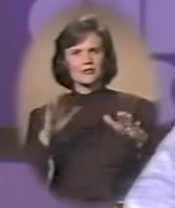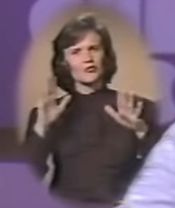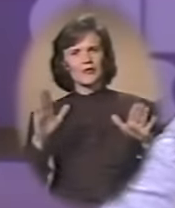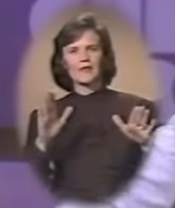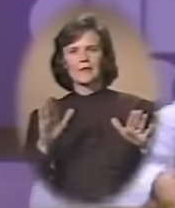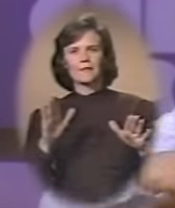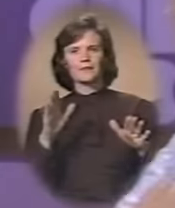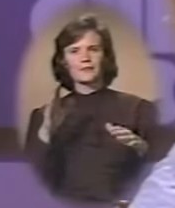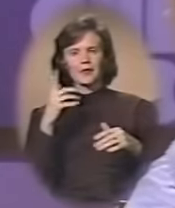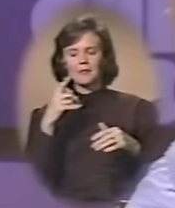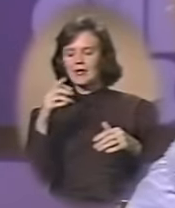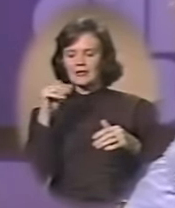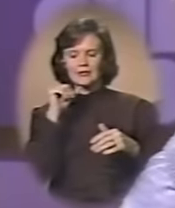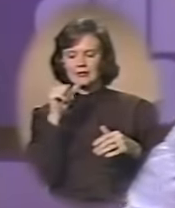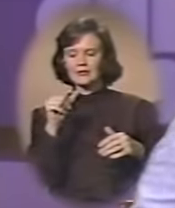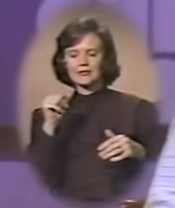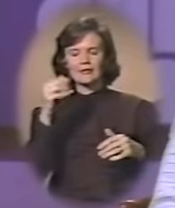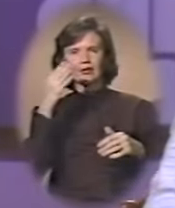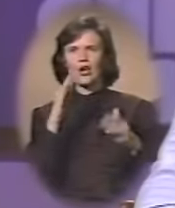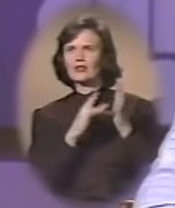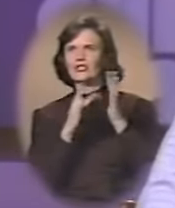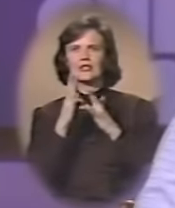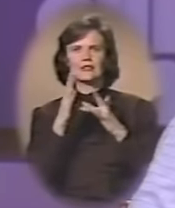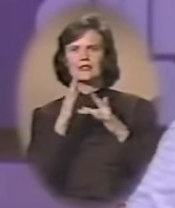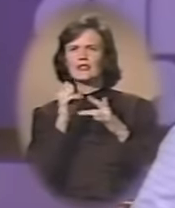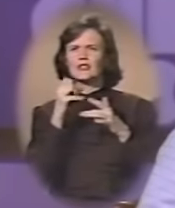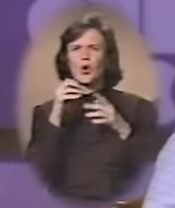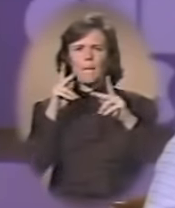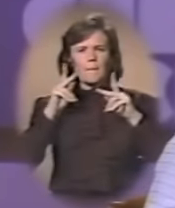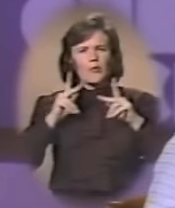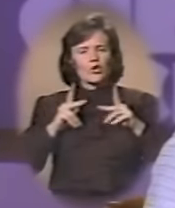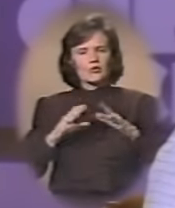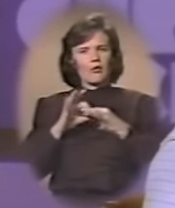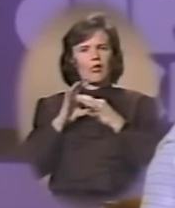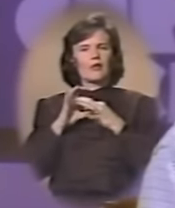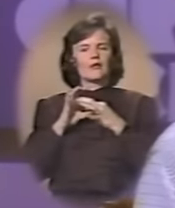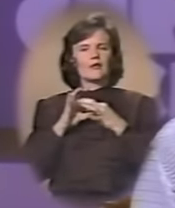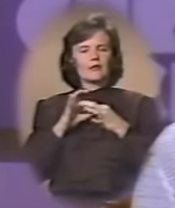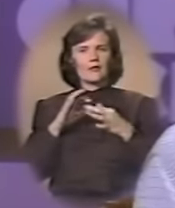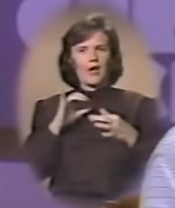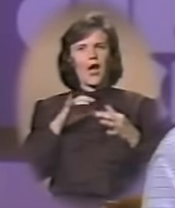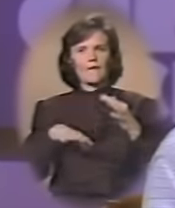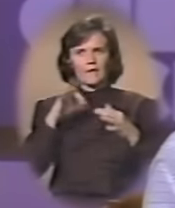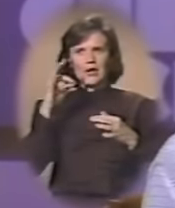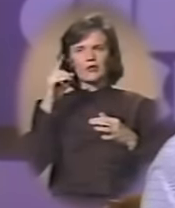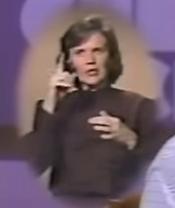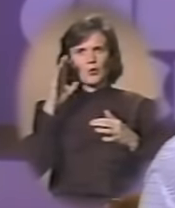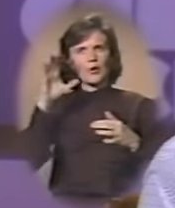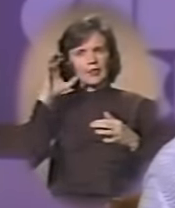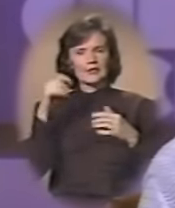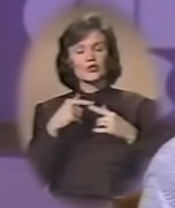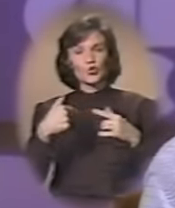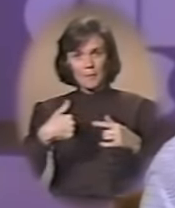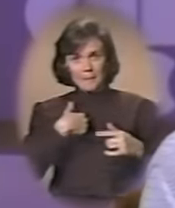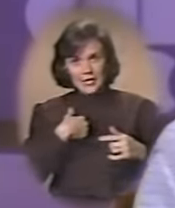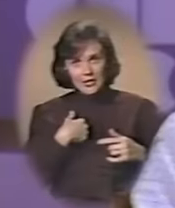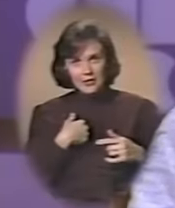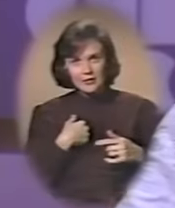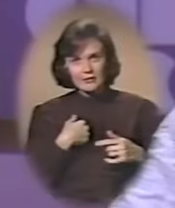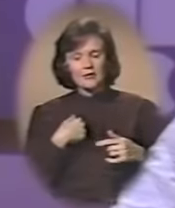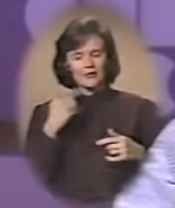terrific because it's not a God. Jesus to me is so personal. You know, I found out he would listen to me,